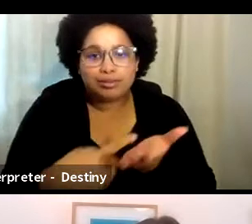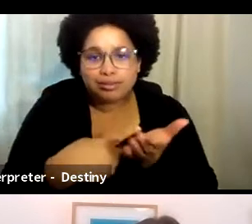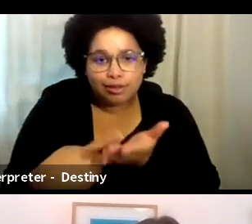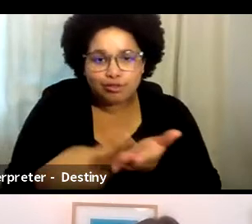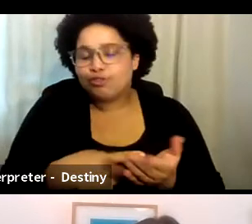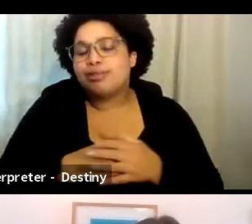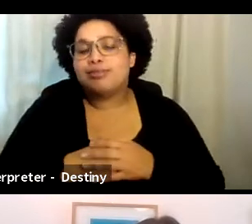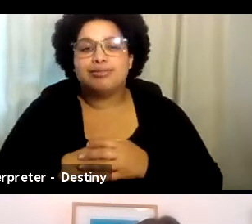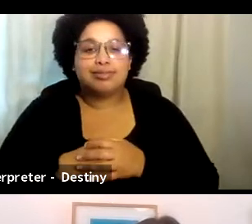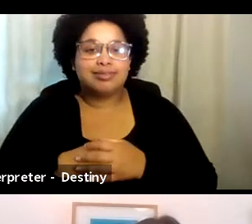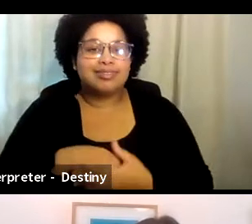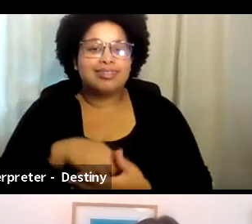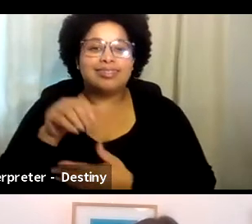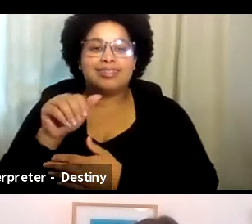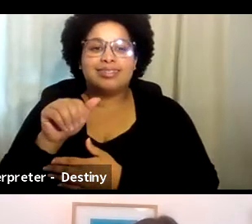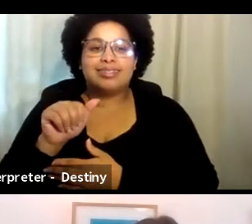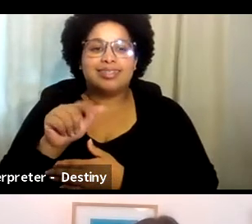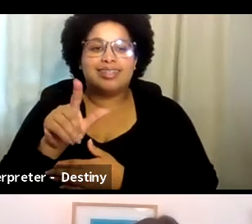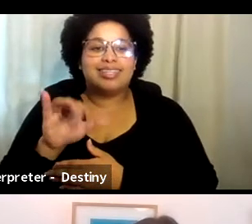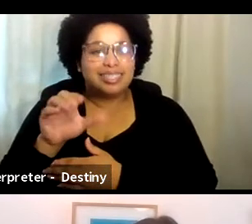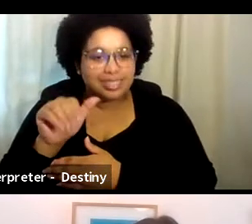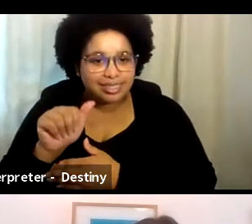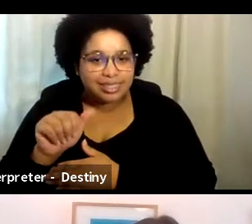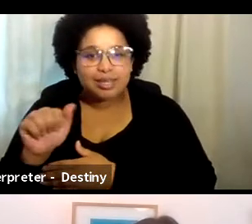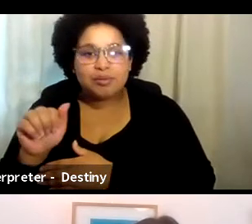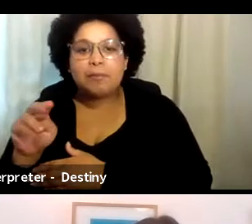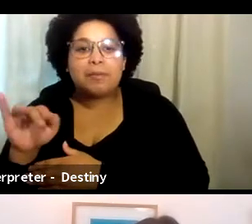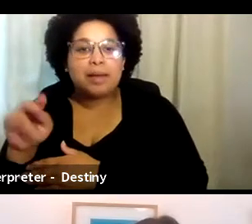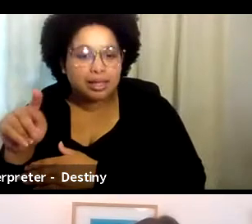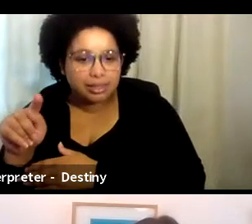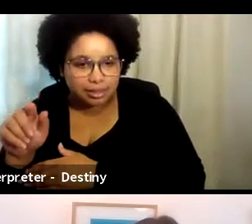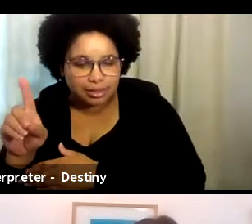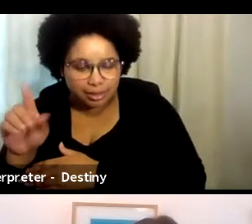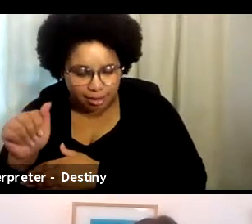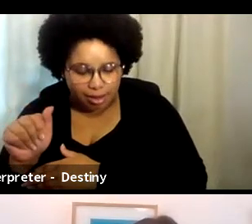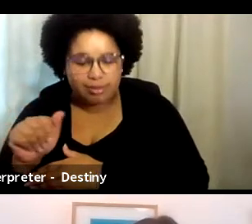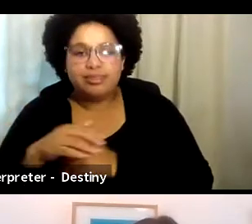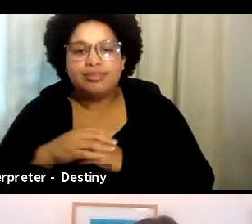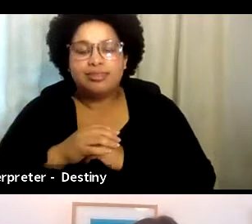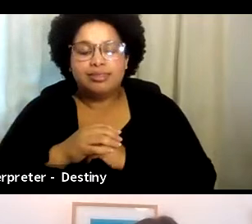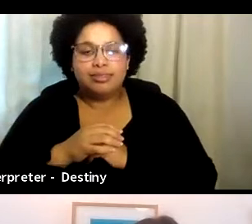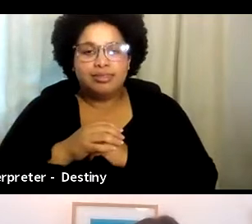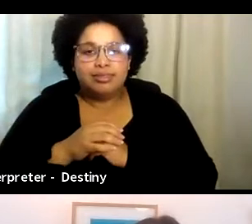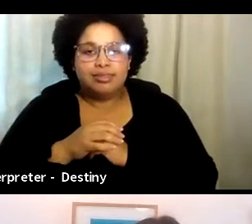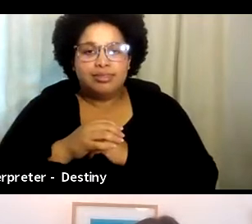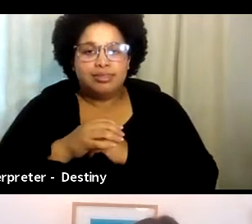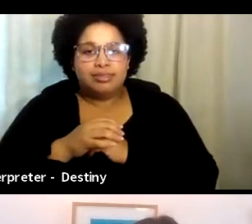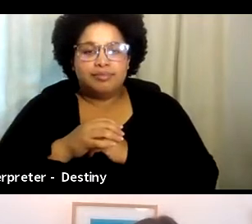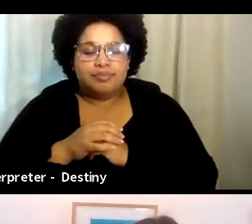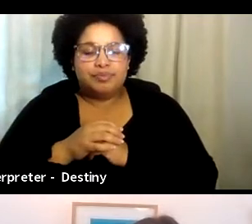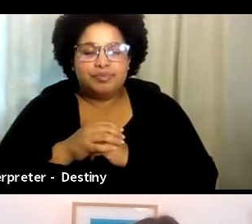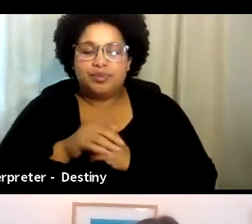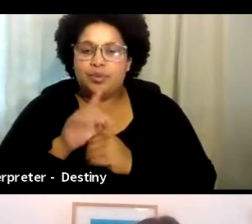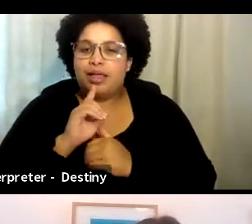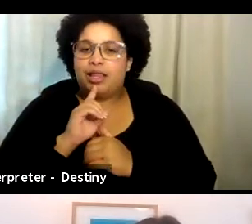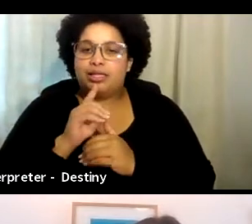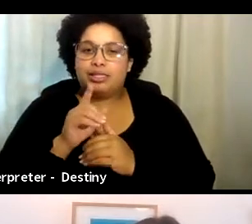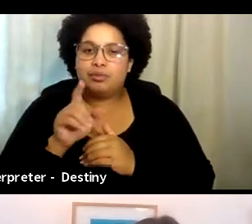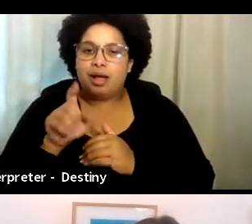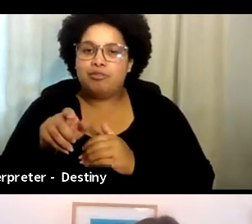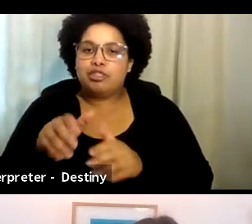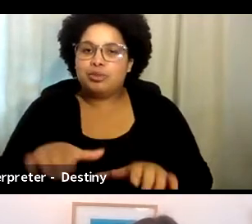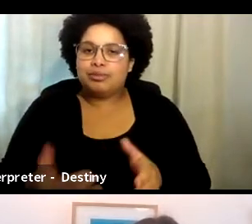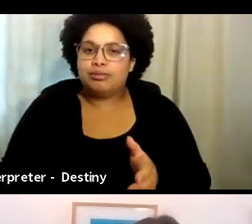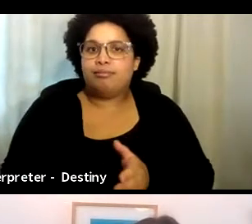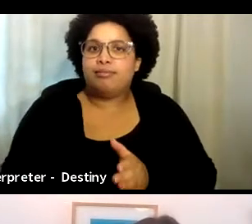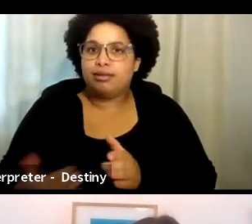both to, uh, Alicia and Amanda. Um, it's, it bears repeating. This is really important